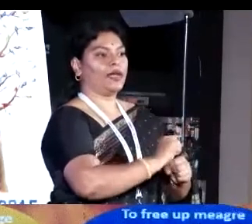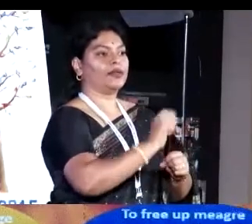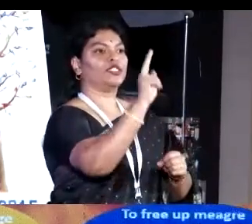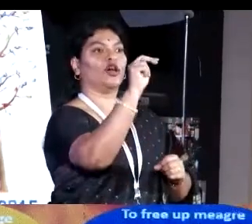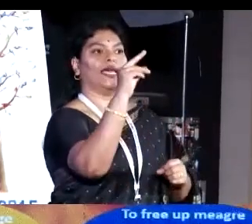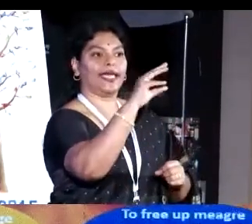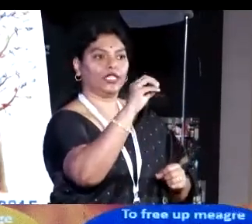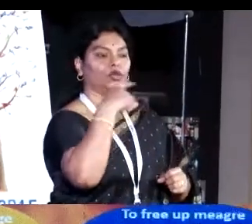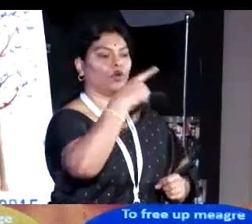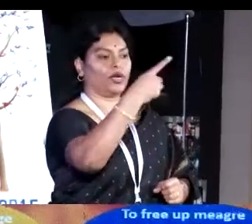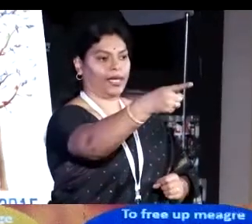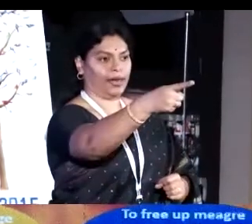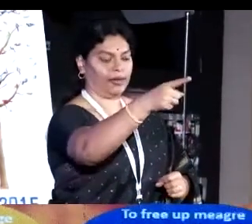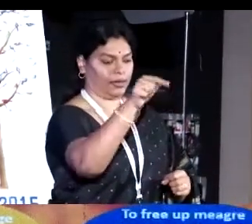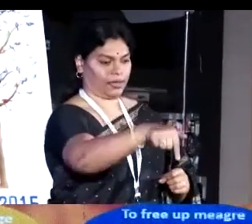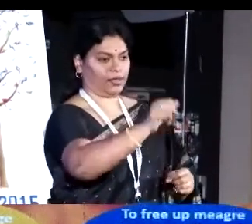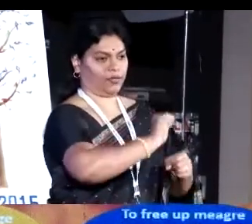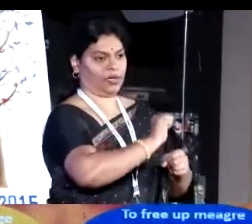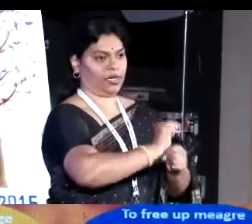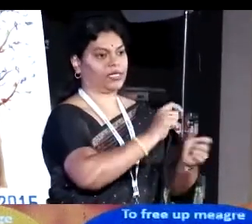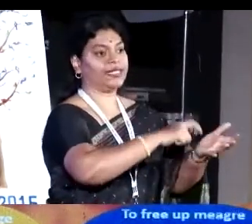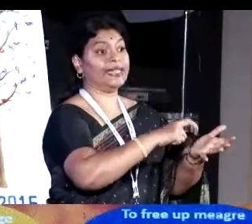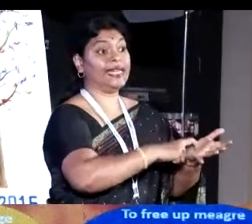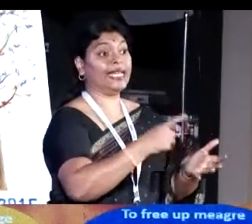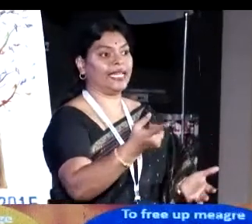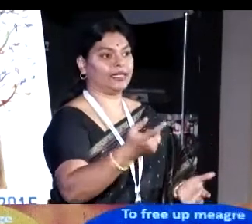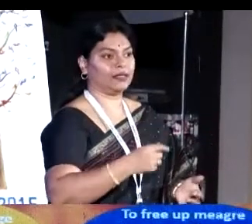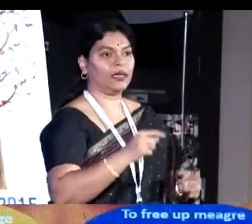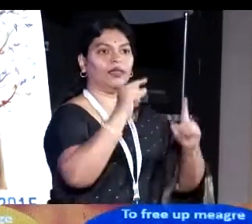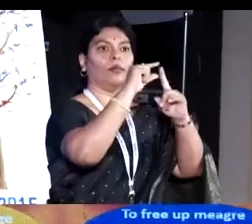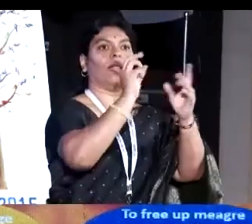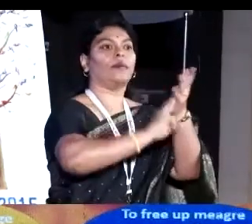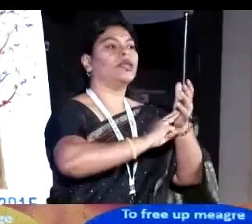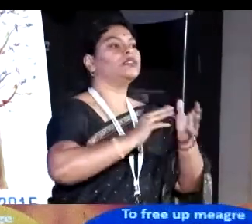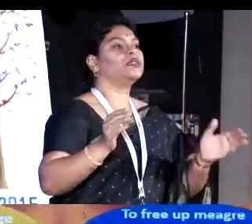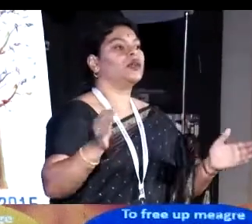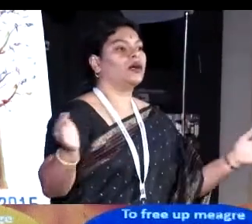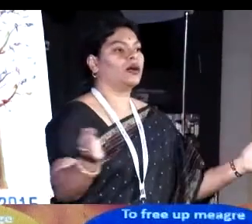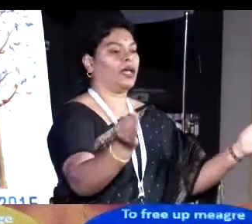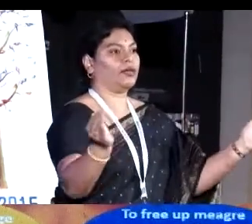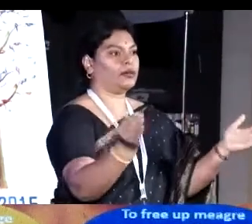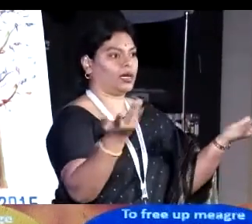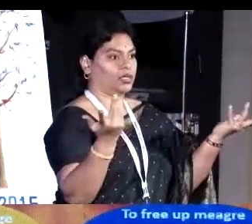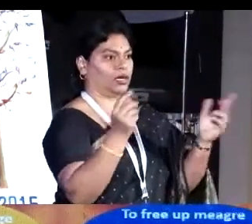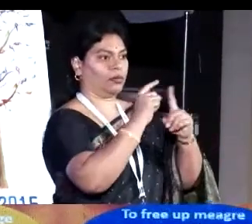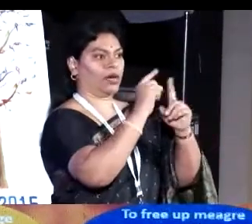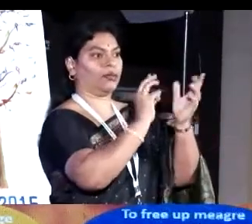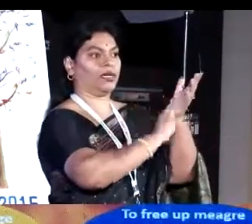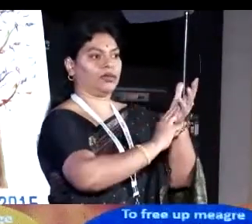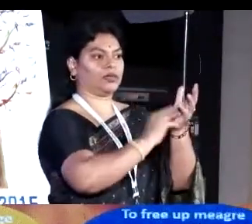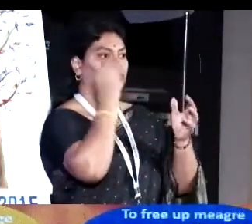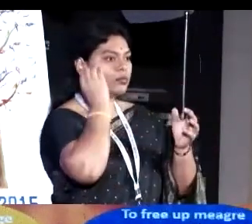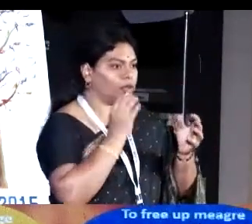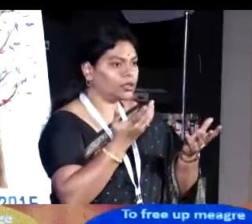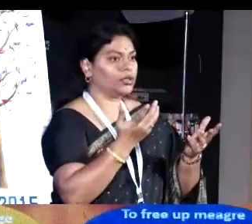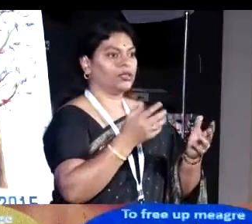say that this is the work which you are needed, which is needed. It is not like Pradhan Mantri, Gram Sadak Yojana where, you know, a scheme comes and say that every single village will